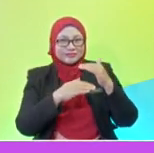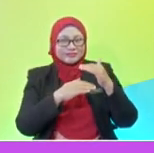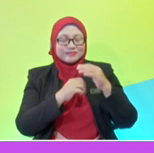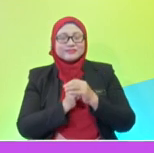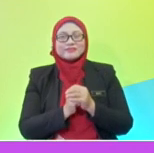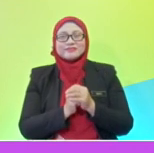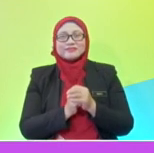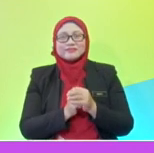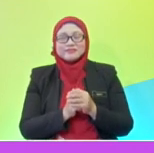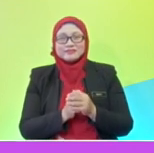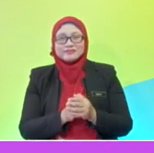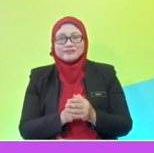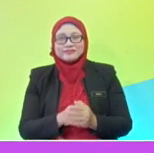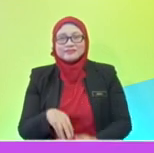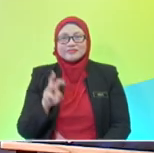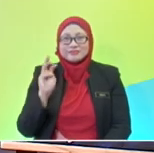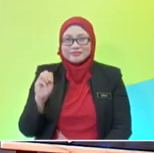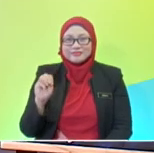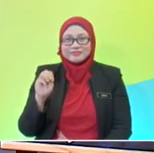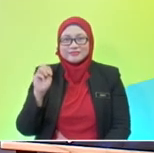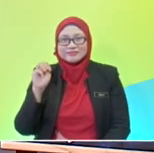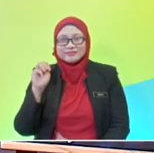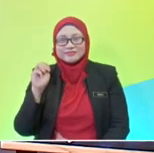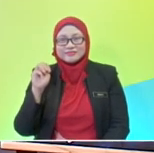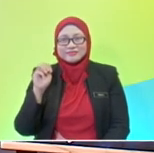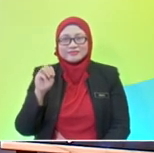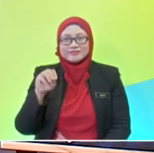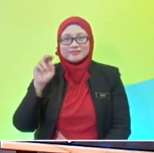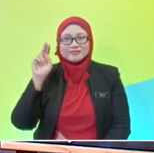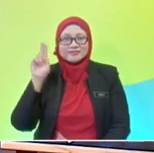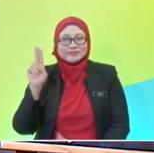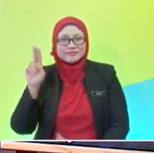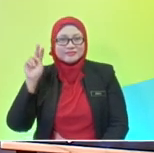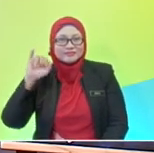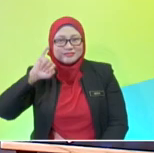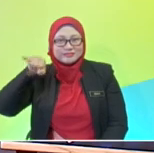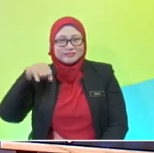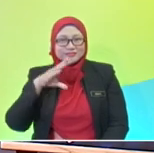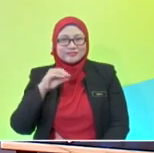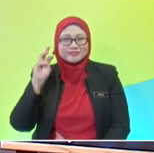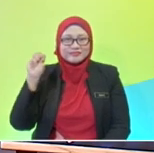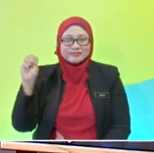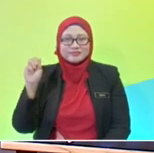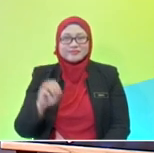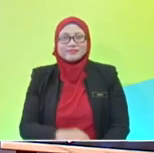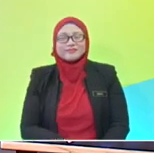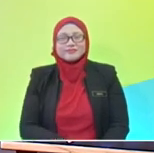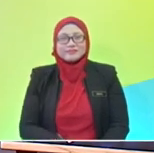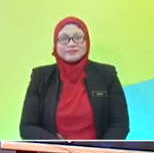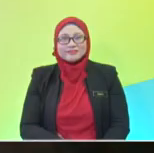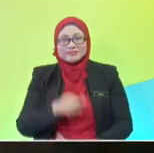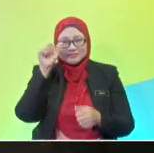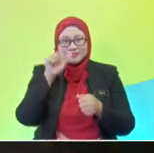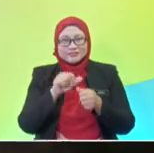and Mars, Jupiter, Saturn, Uranus, Neptune. Look at the fifth planet from the sun, it's the biggest, Jupiter